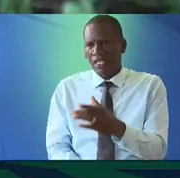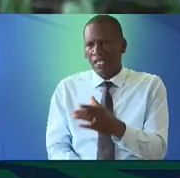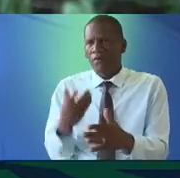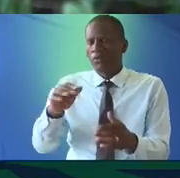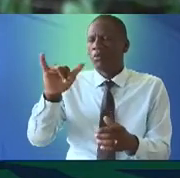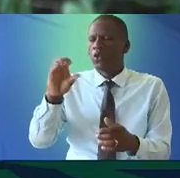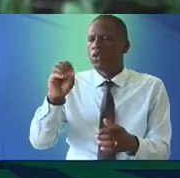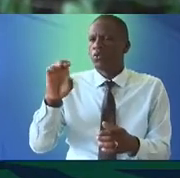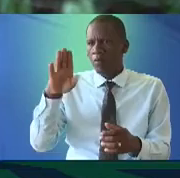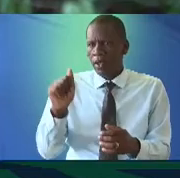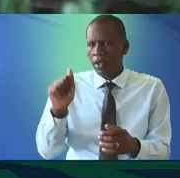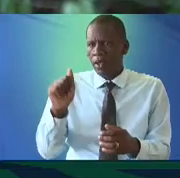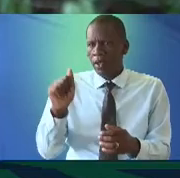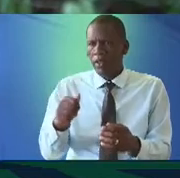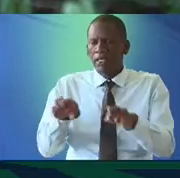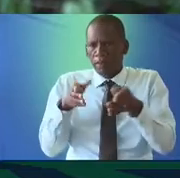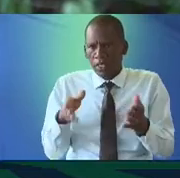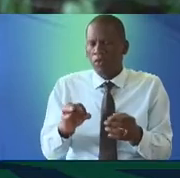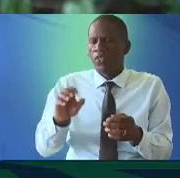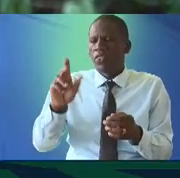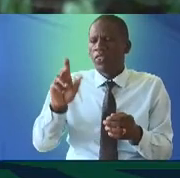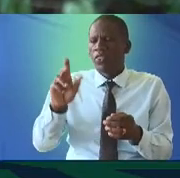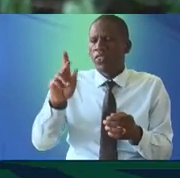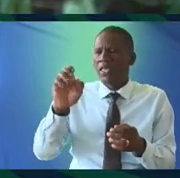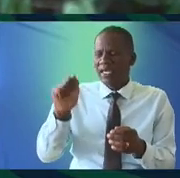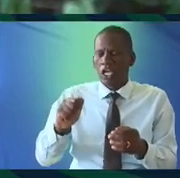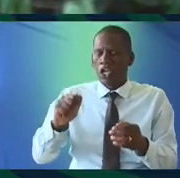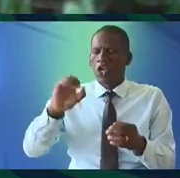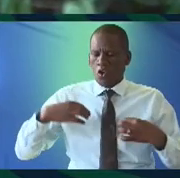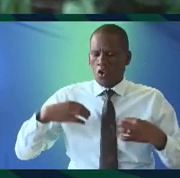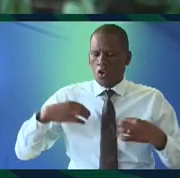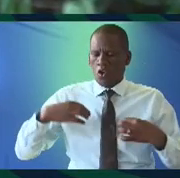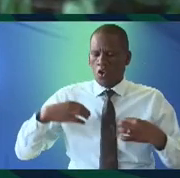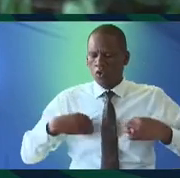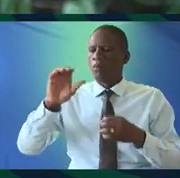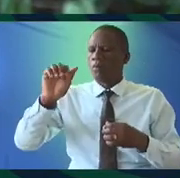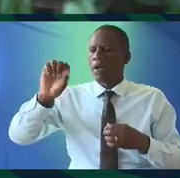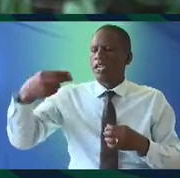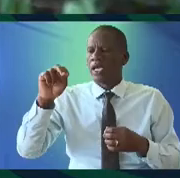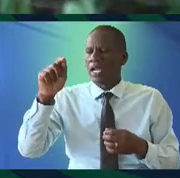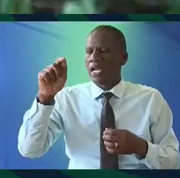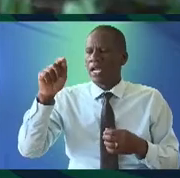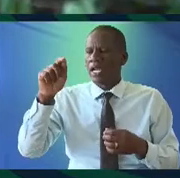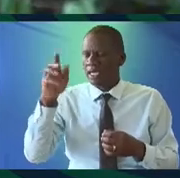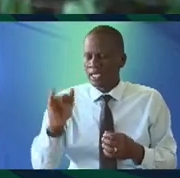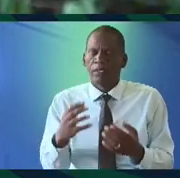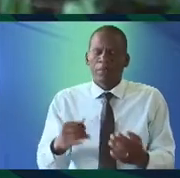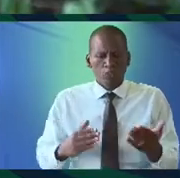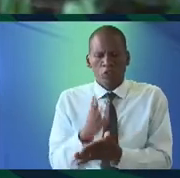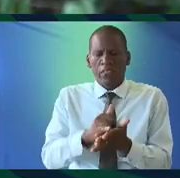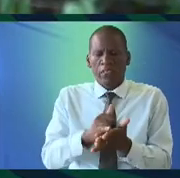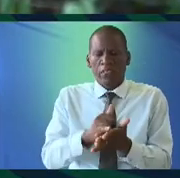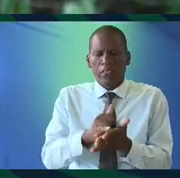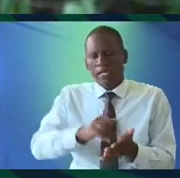came from the Yoruba same thing with the kente cloth the kente cloth is an ashanti cloth and I think that that's something that needs to be negotiated and I'm